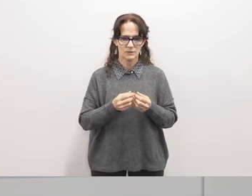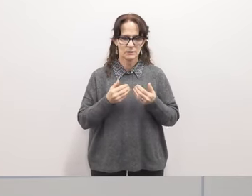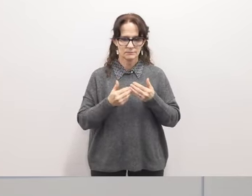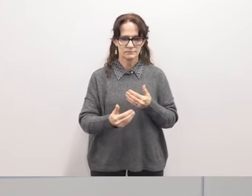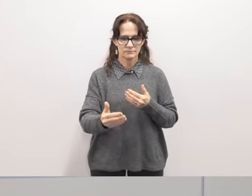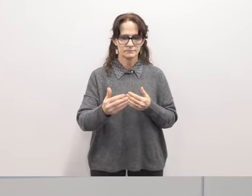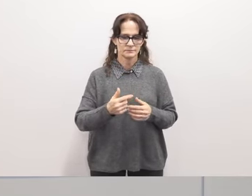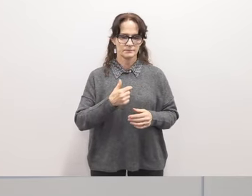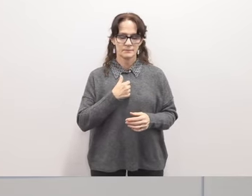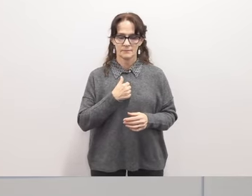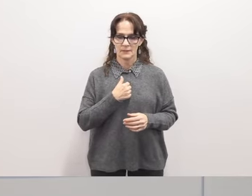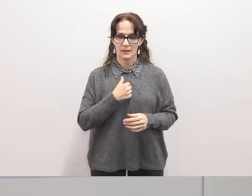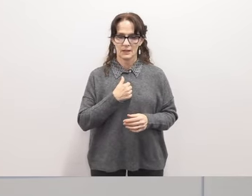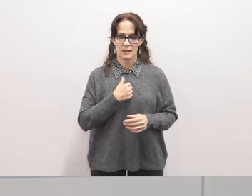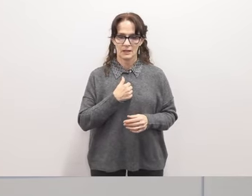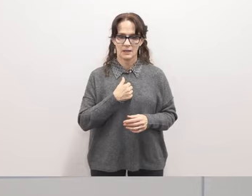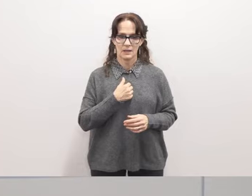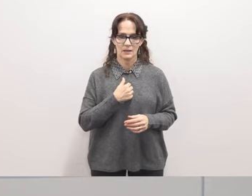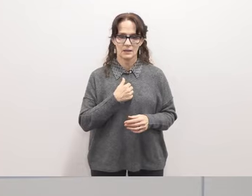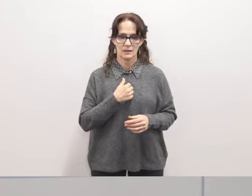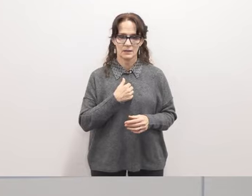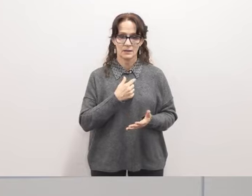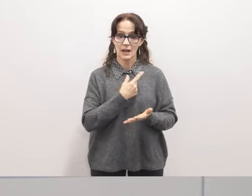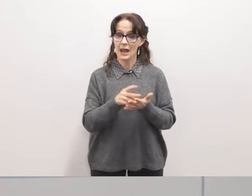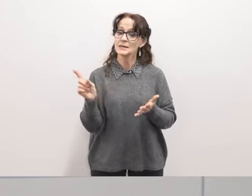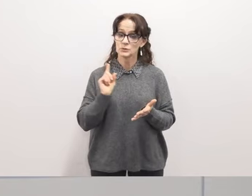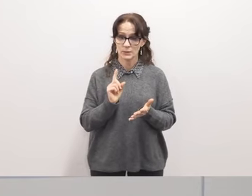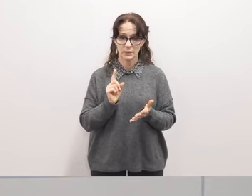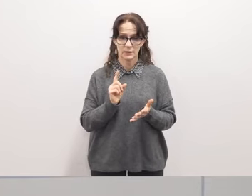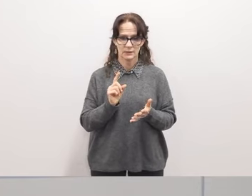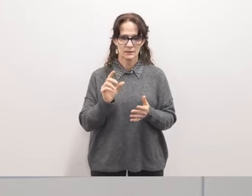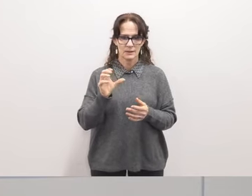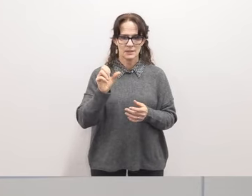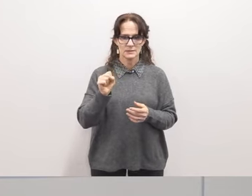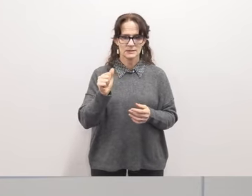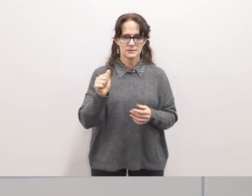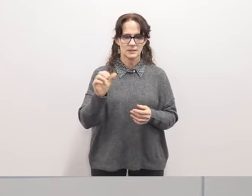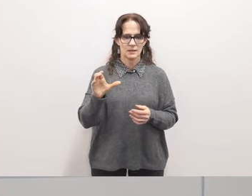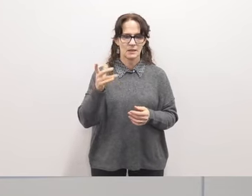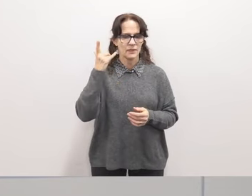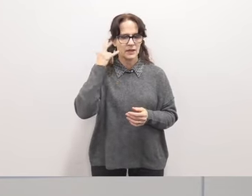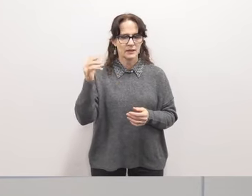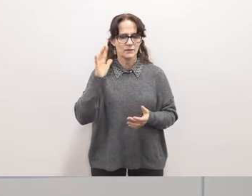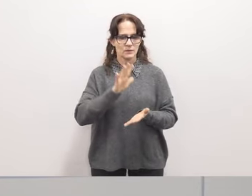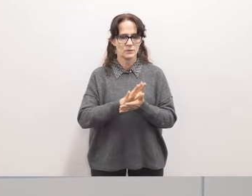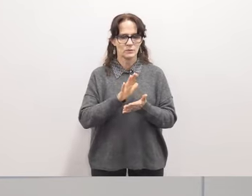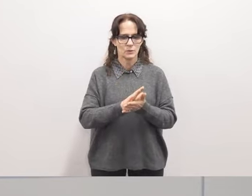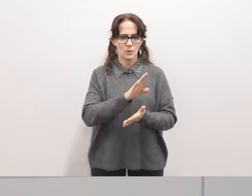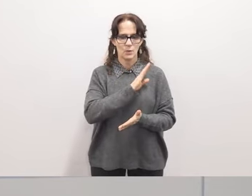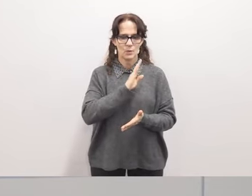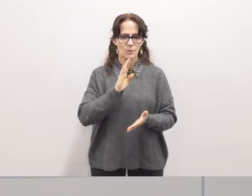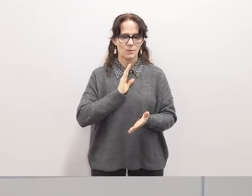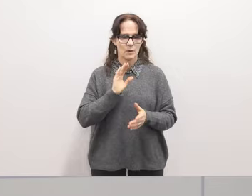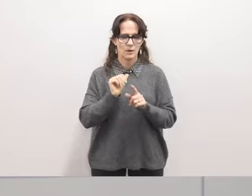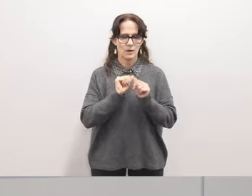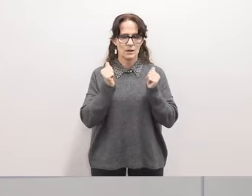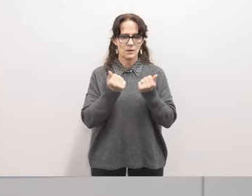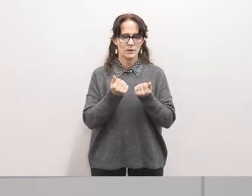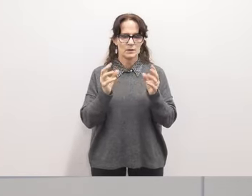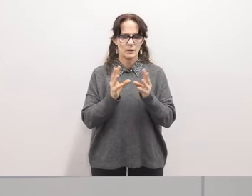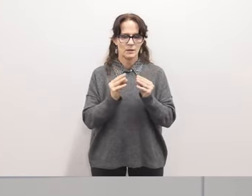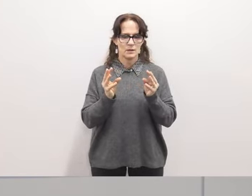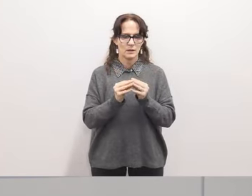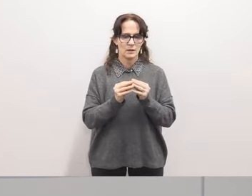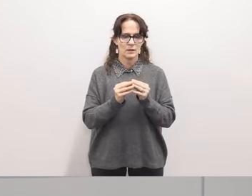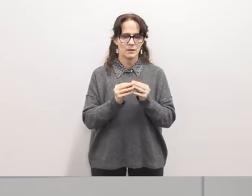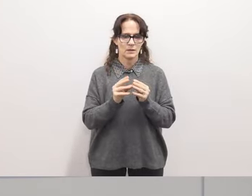then i um uh last week was in sacramento at the california school board association association meeting where i